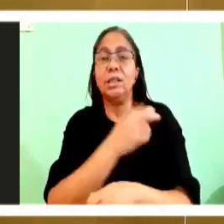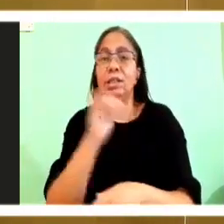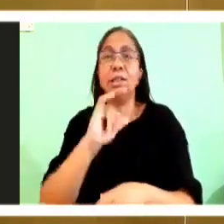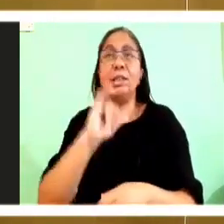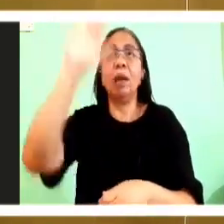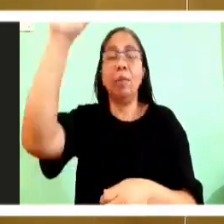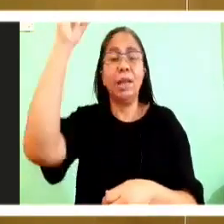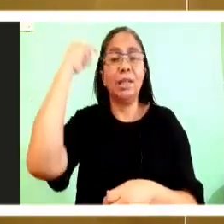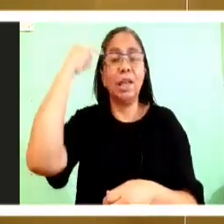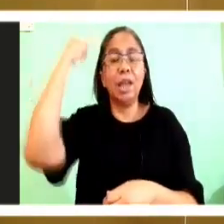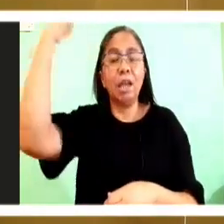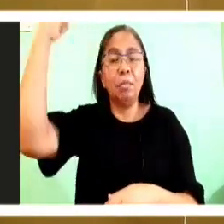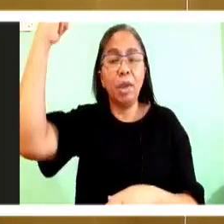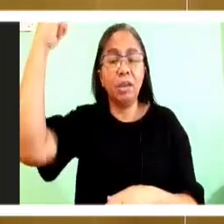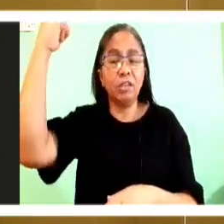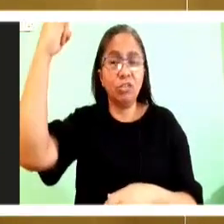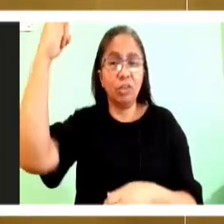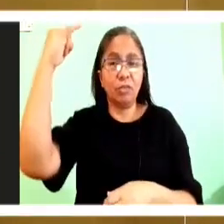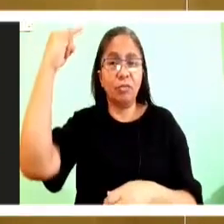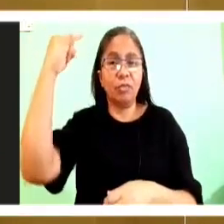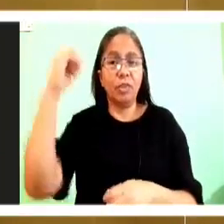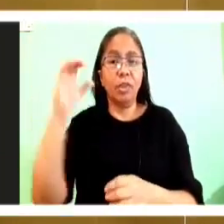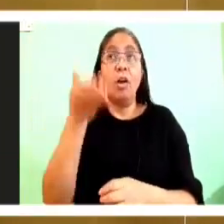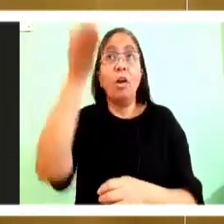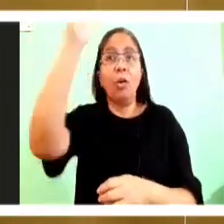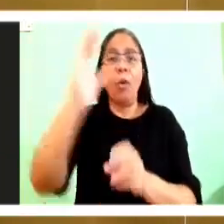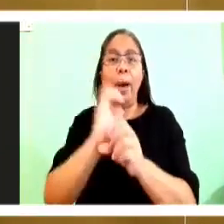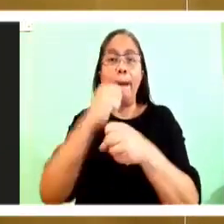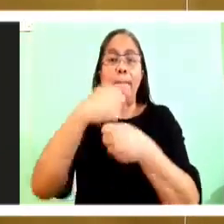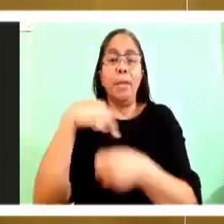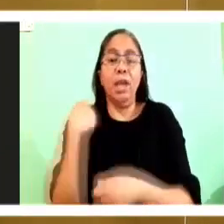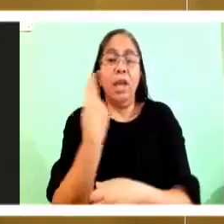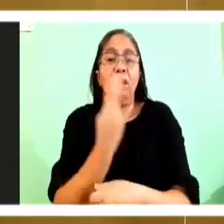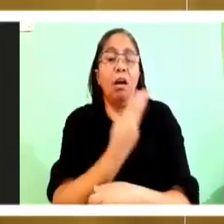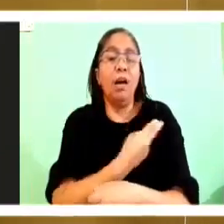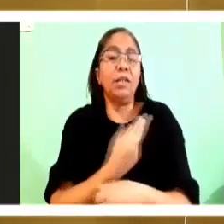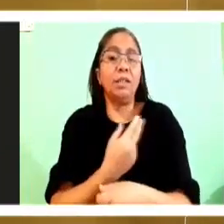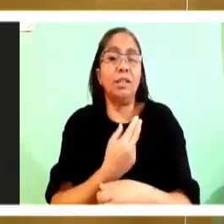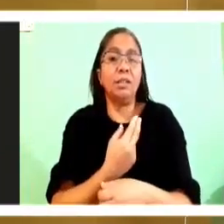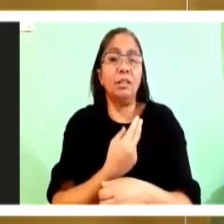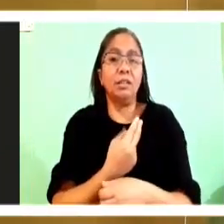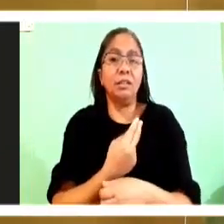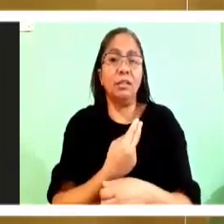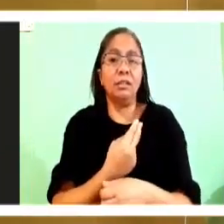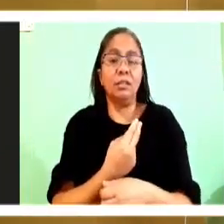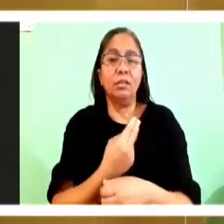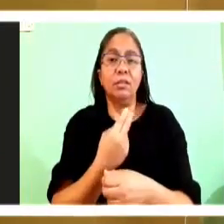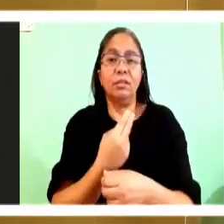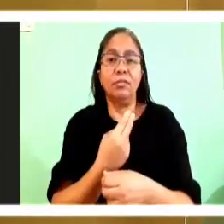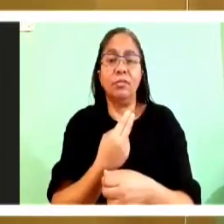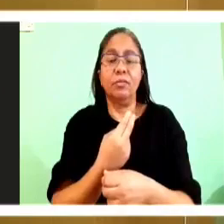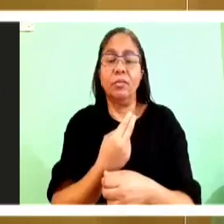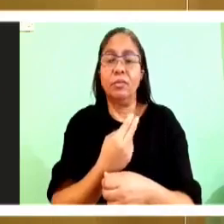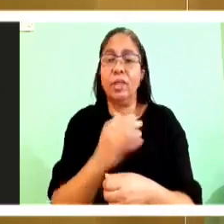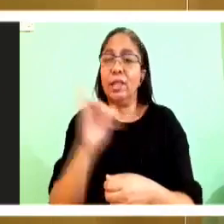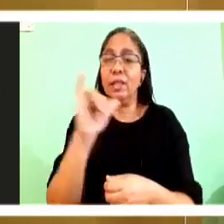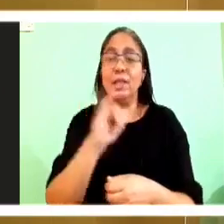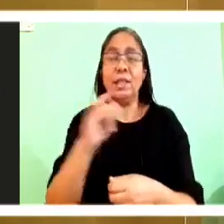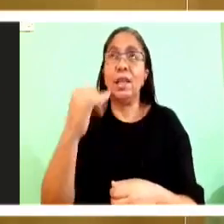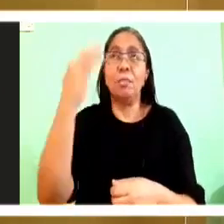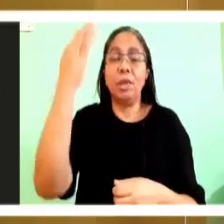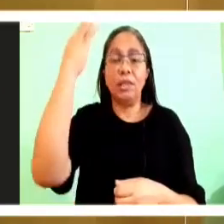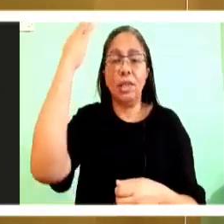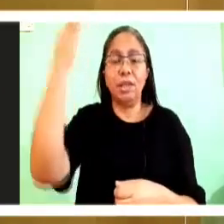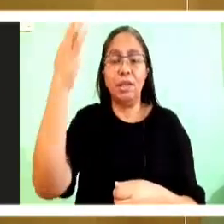And God has made us into something that is his image and likeness and that